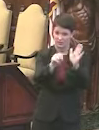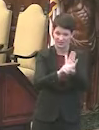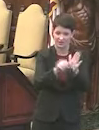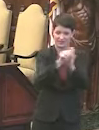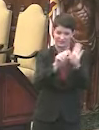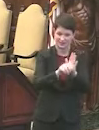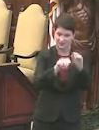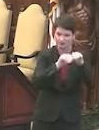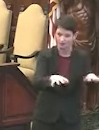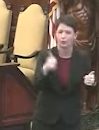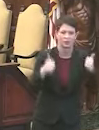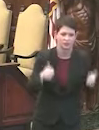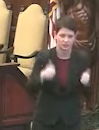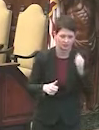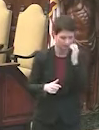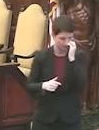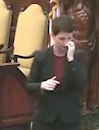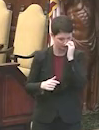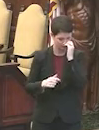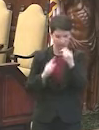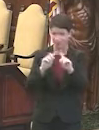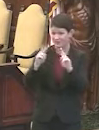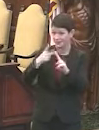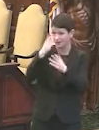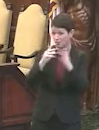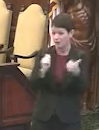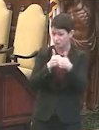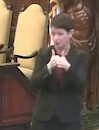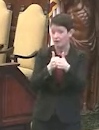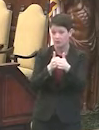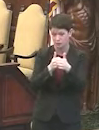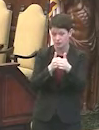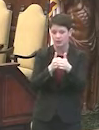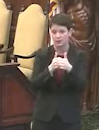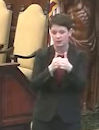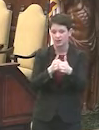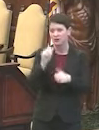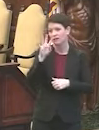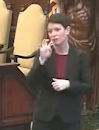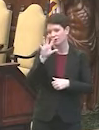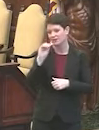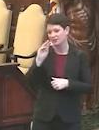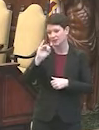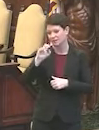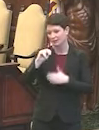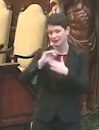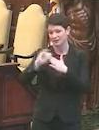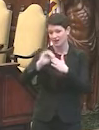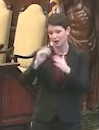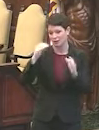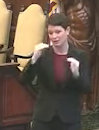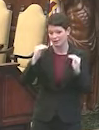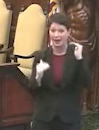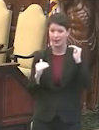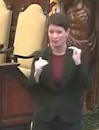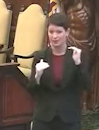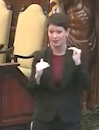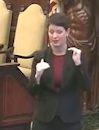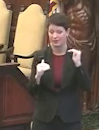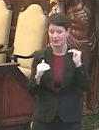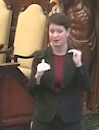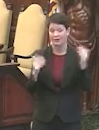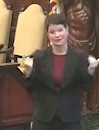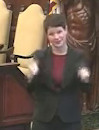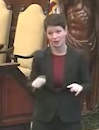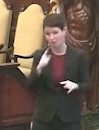of uncertainty, but the second part of the challenge there is also that that $450 million gap is just this year,